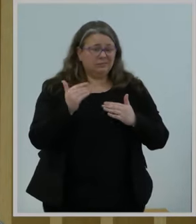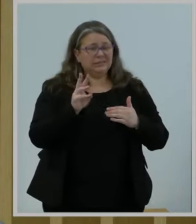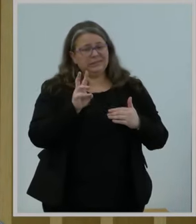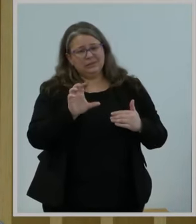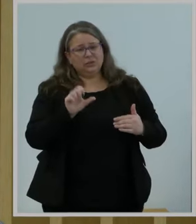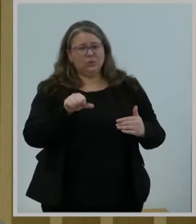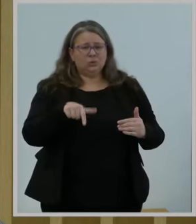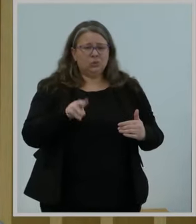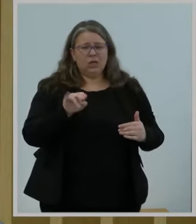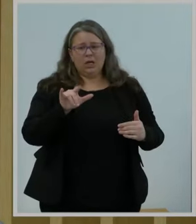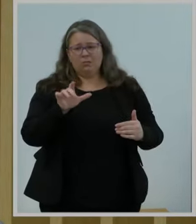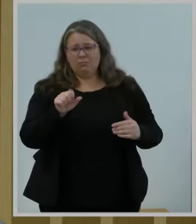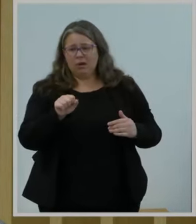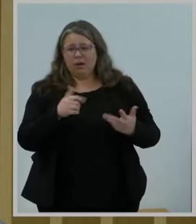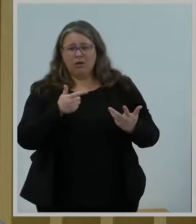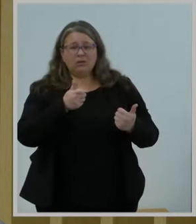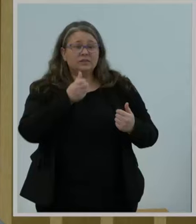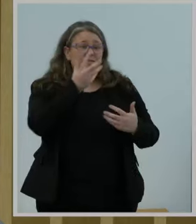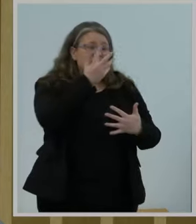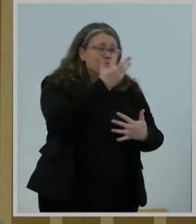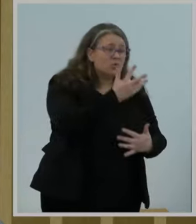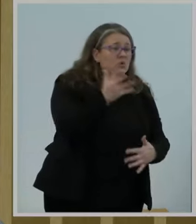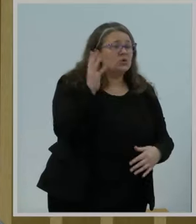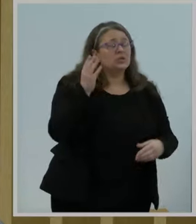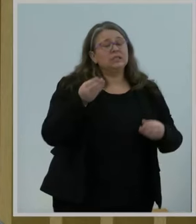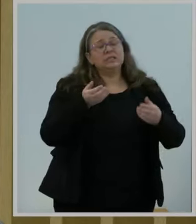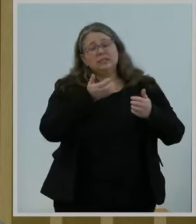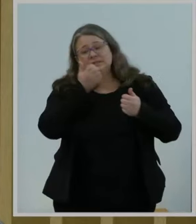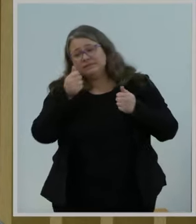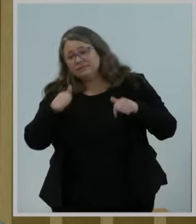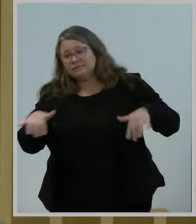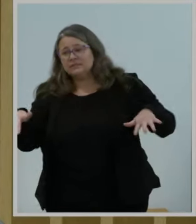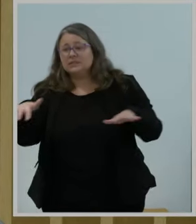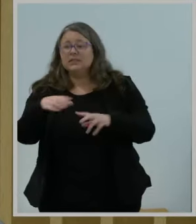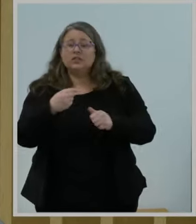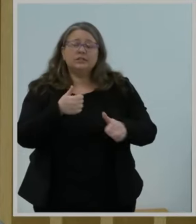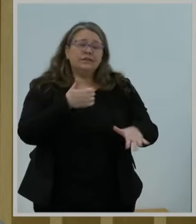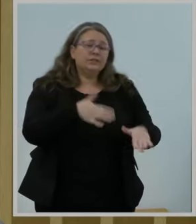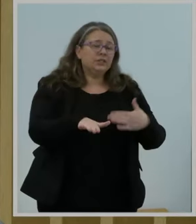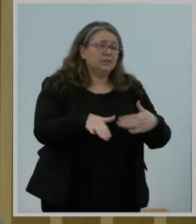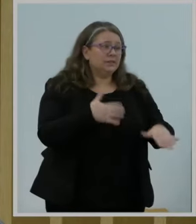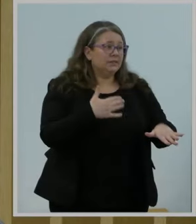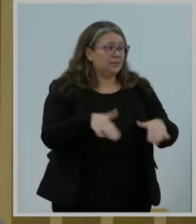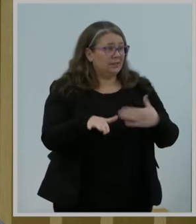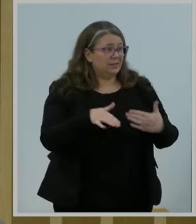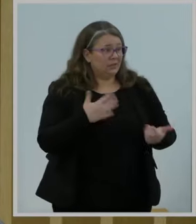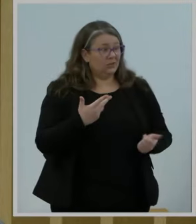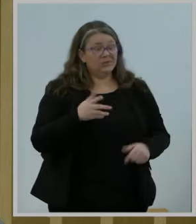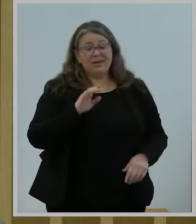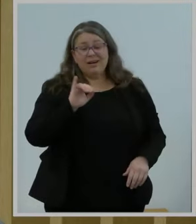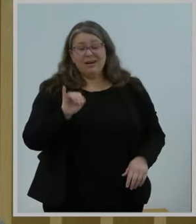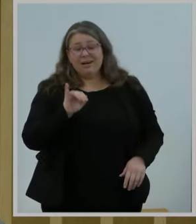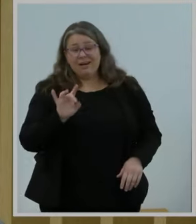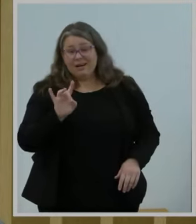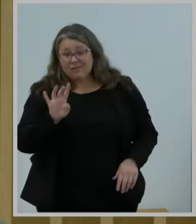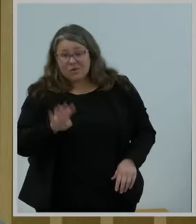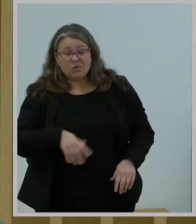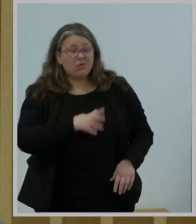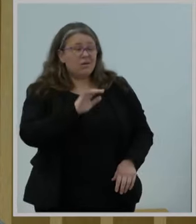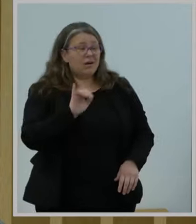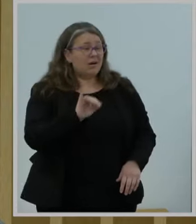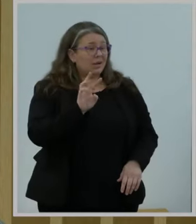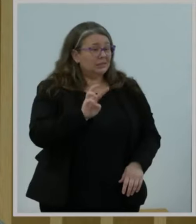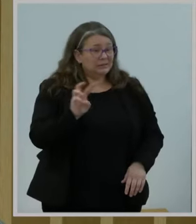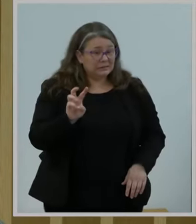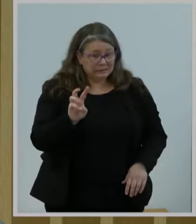foothills. Even though I-81 and I-64 both run through the county, it's not immune from the healthcare